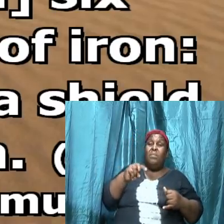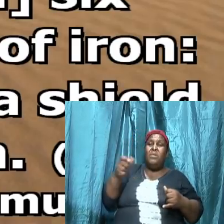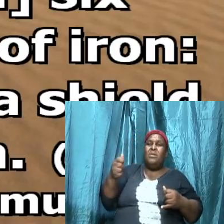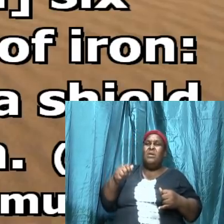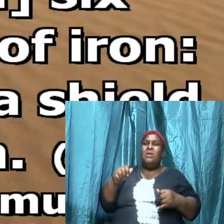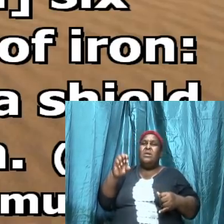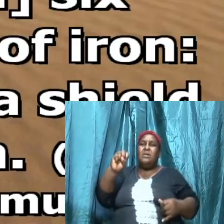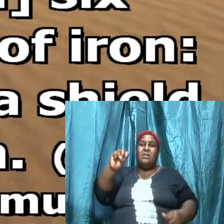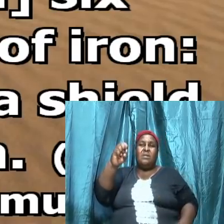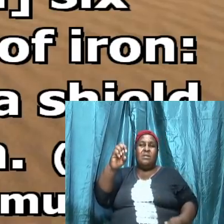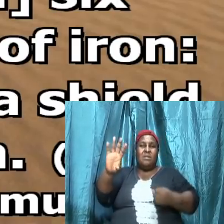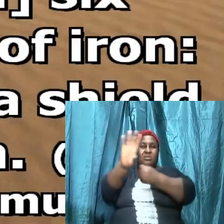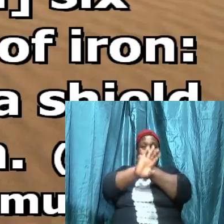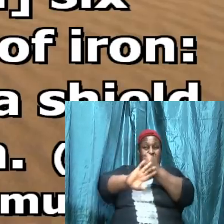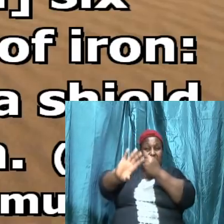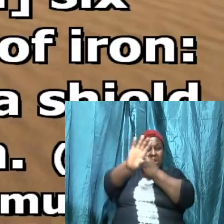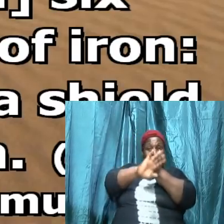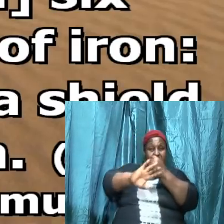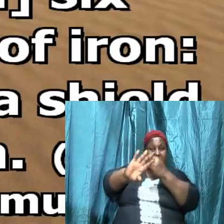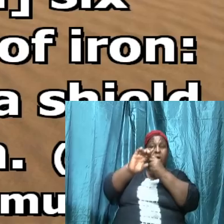bearing a shield